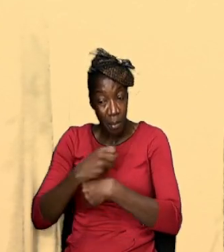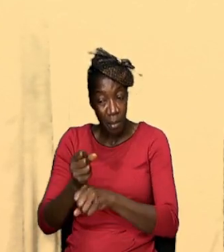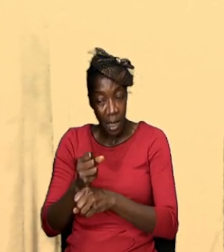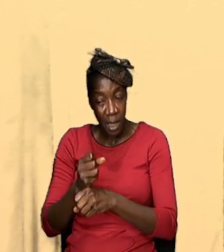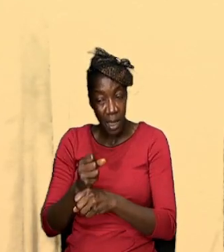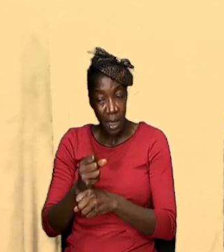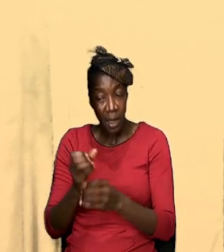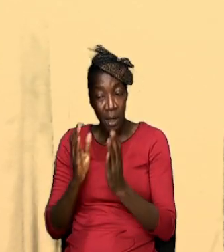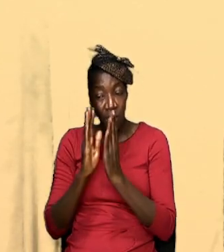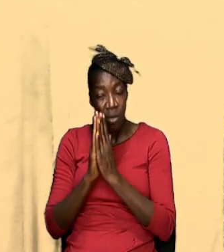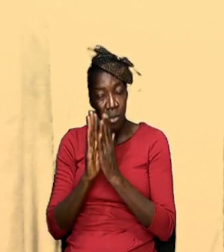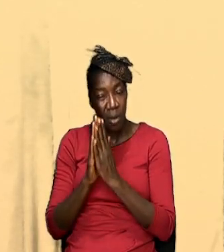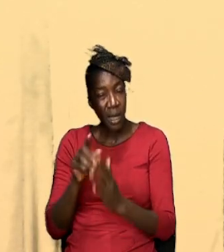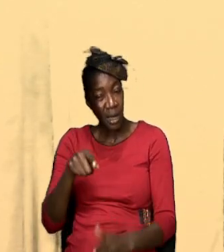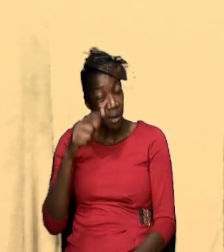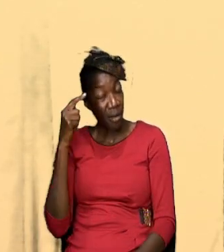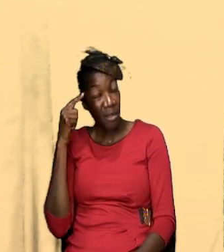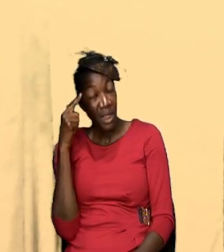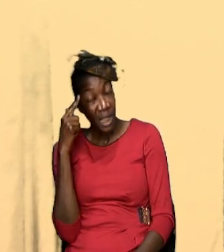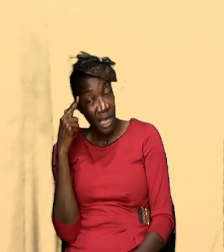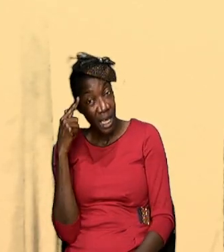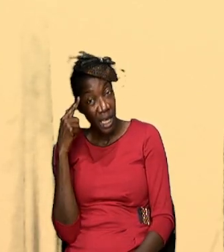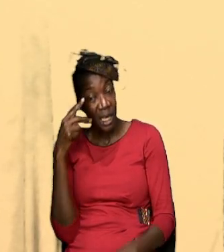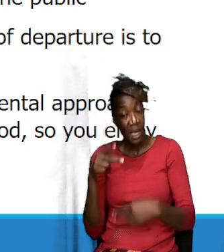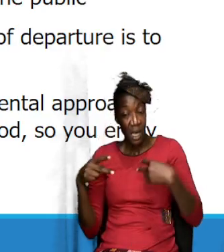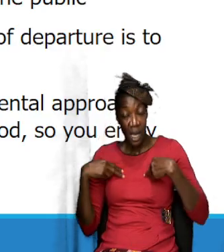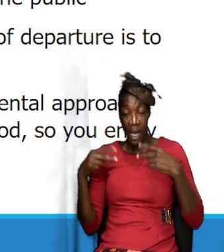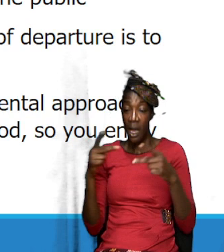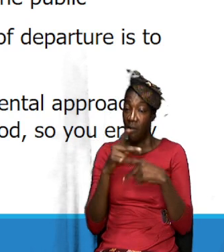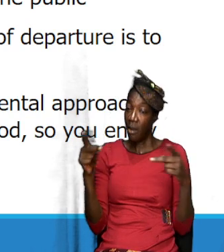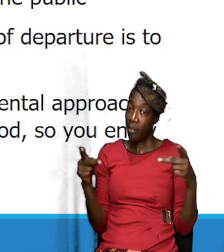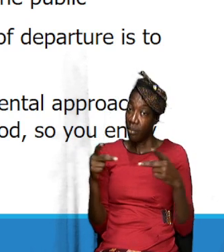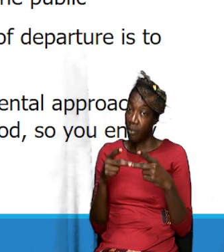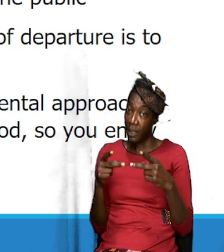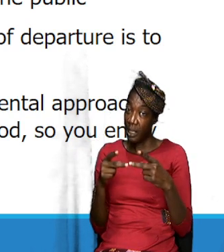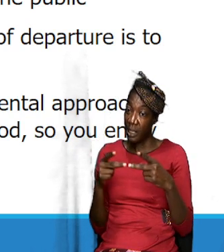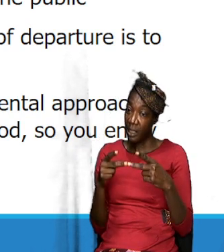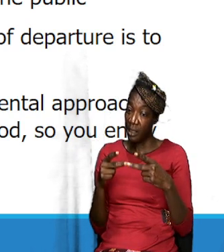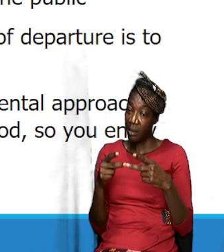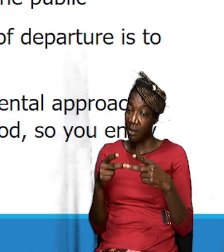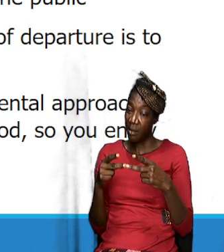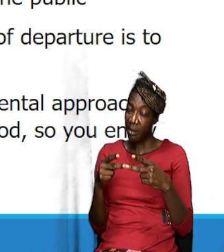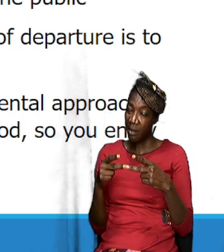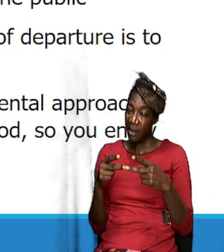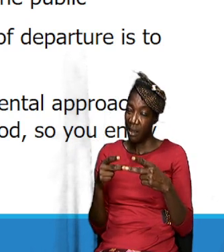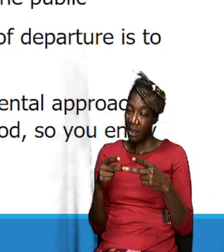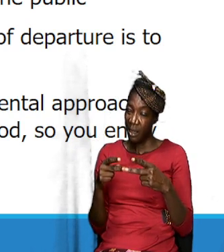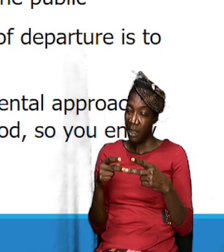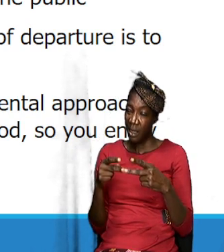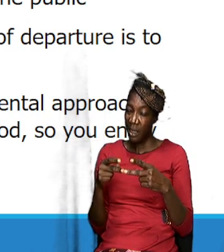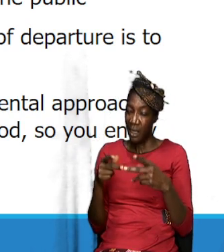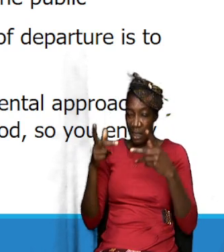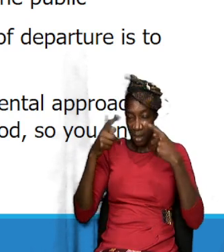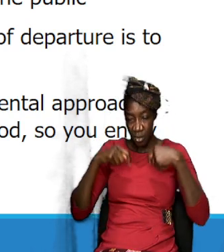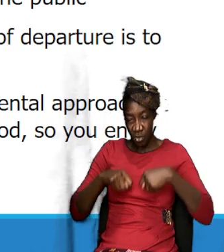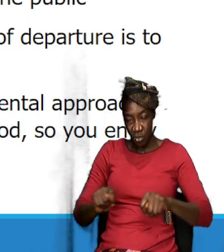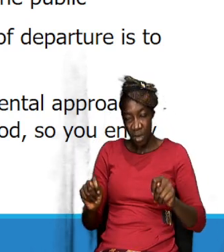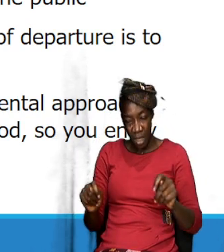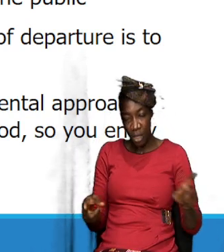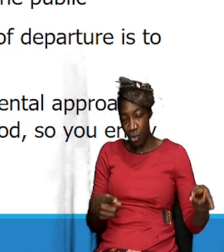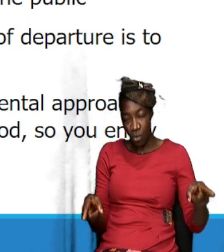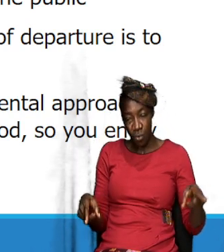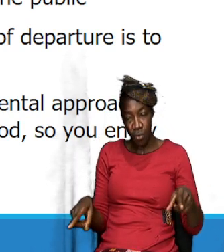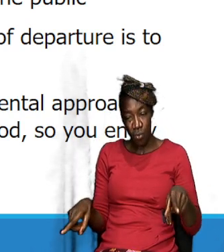give it some thought and have a place. And so, in our attempt to try and imitate Christ,